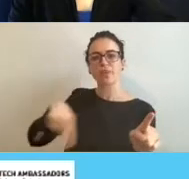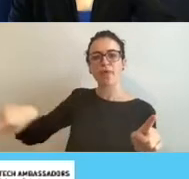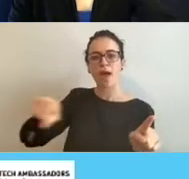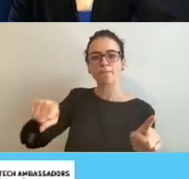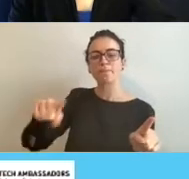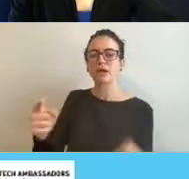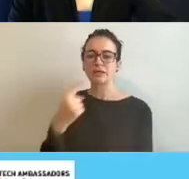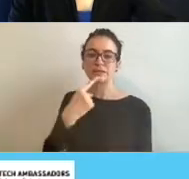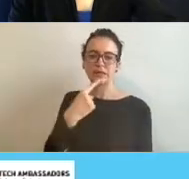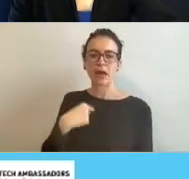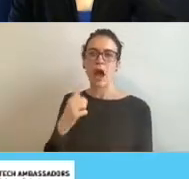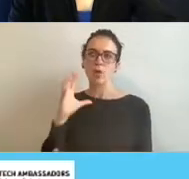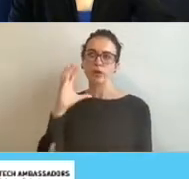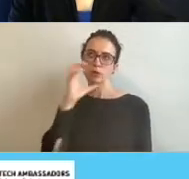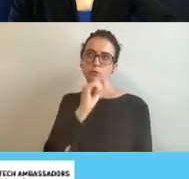Okay.